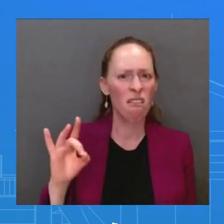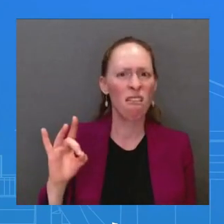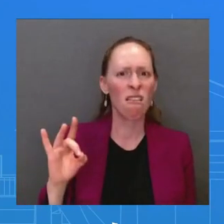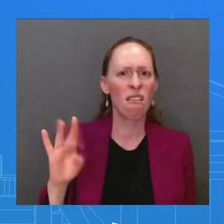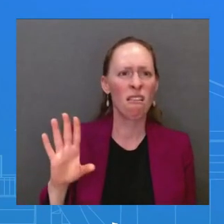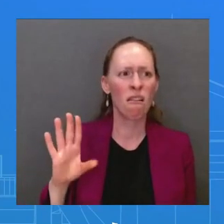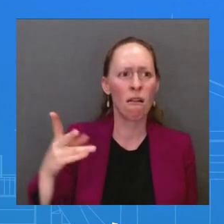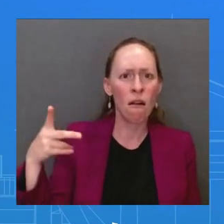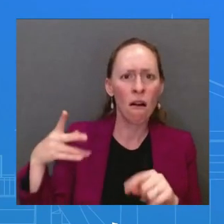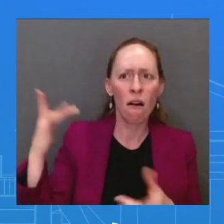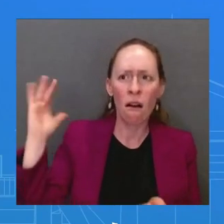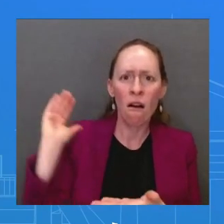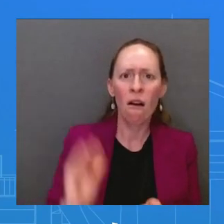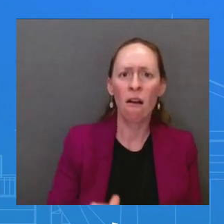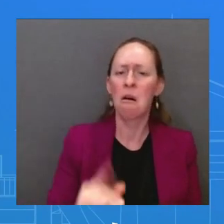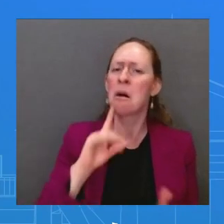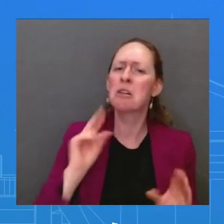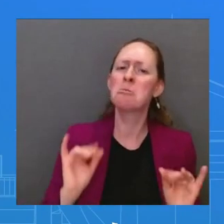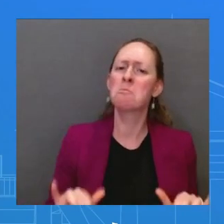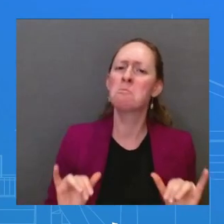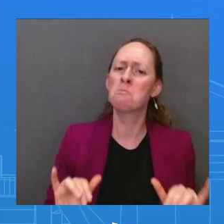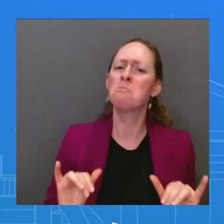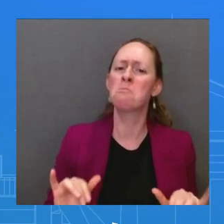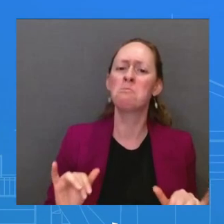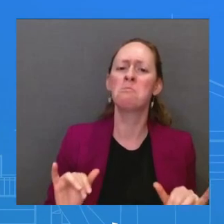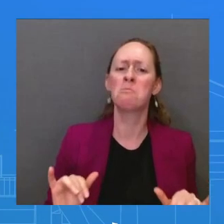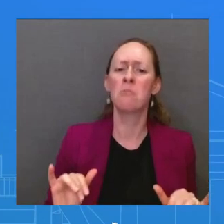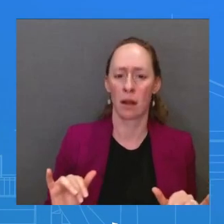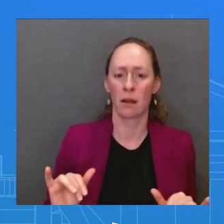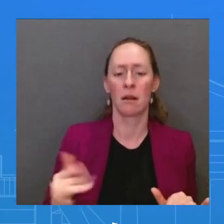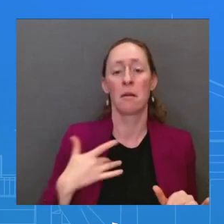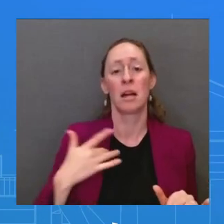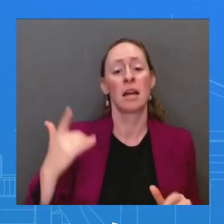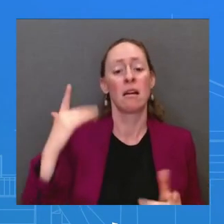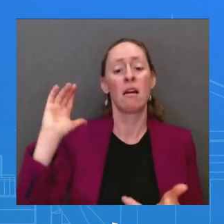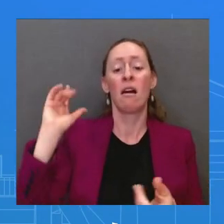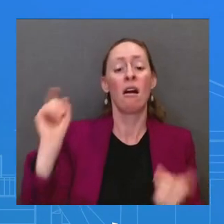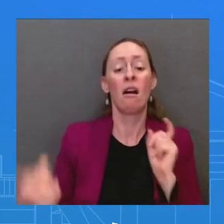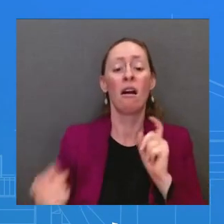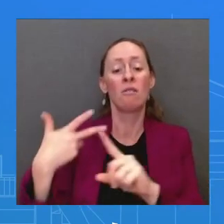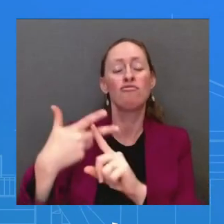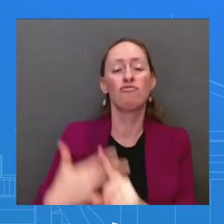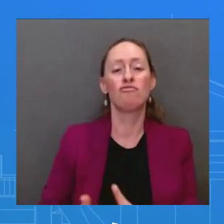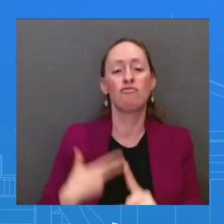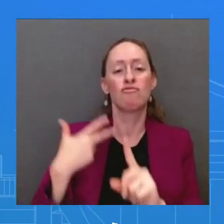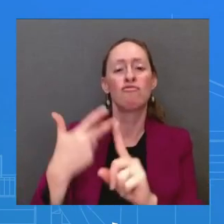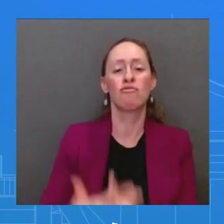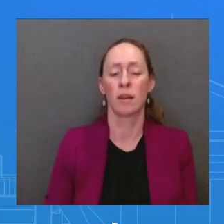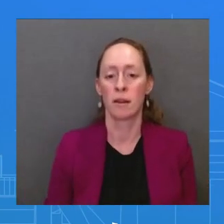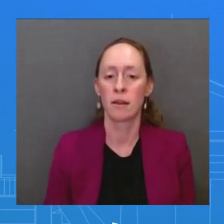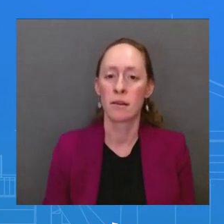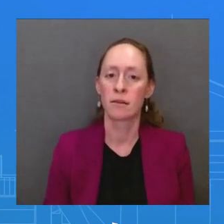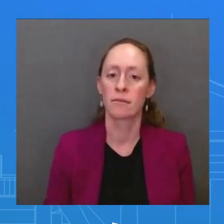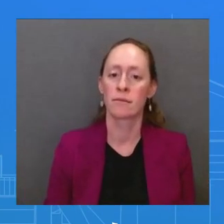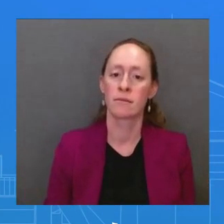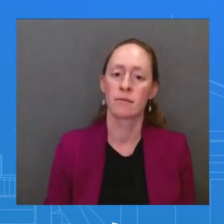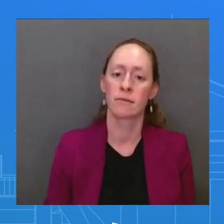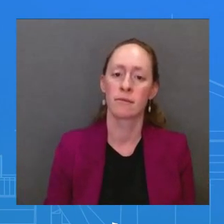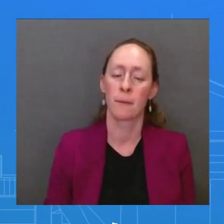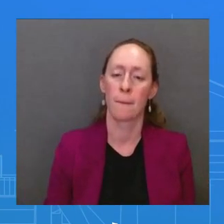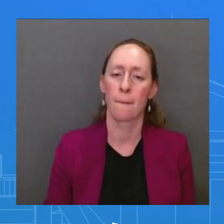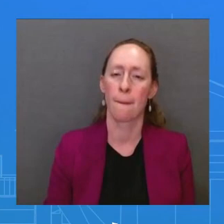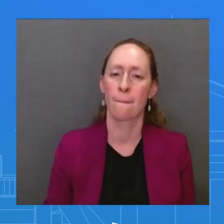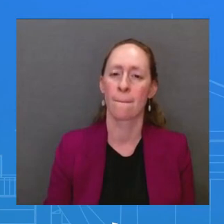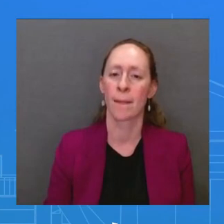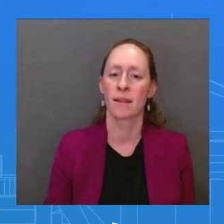months as opposed to for one month. So as far as I'm concerned, the most important thing that the President is focused on